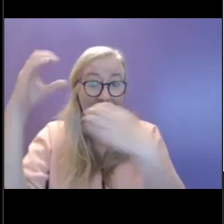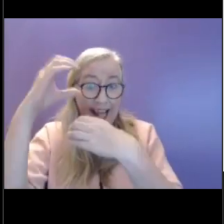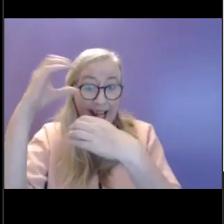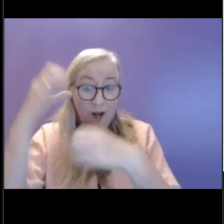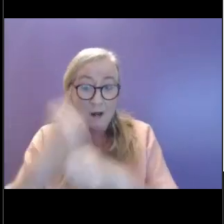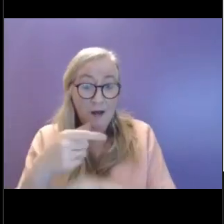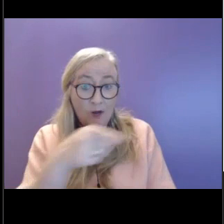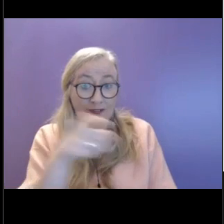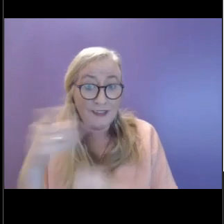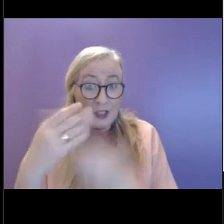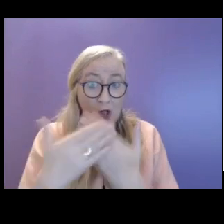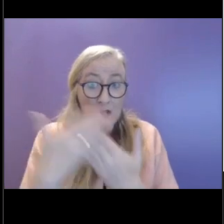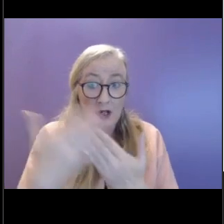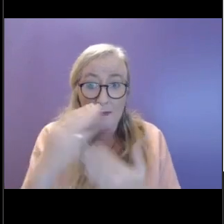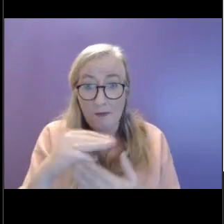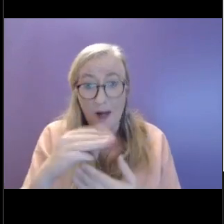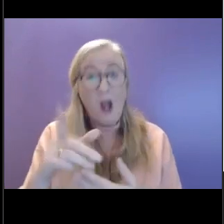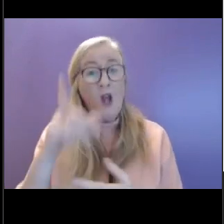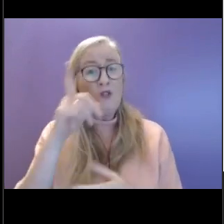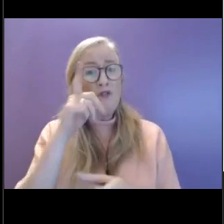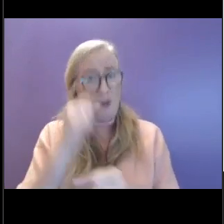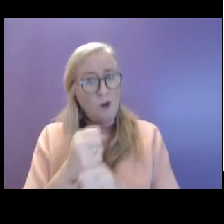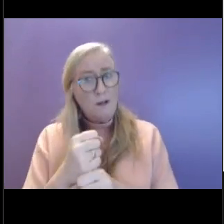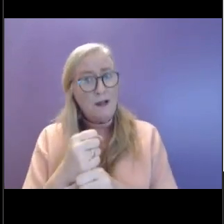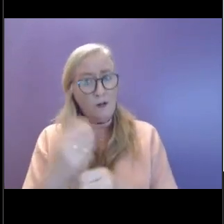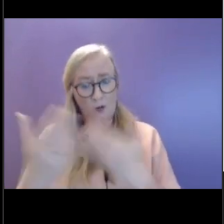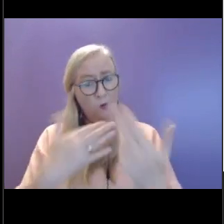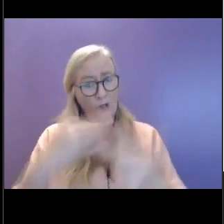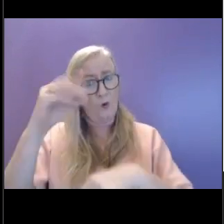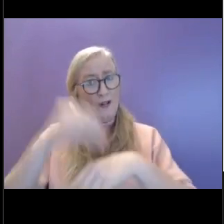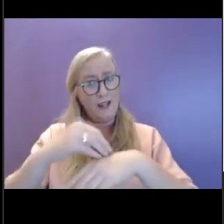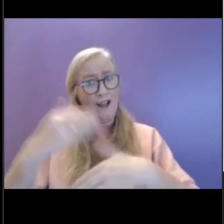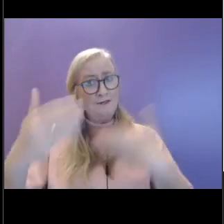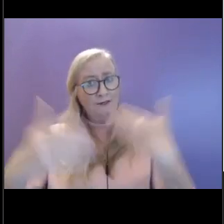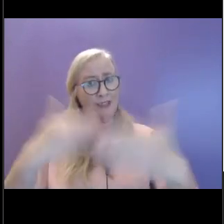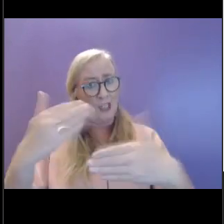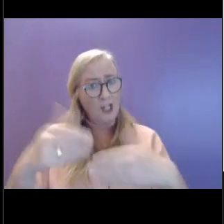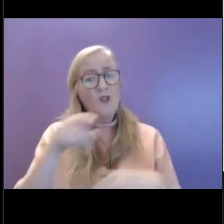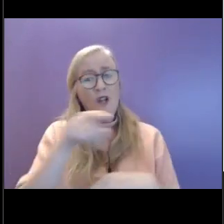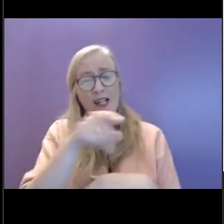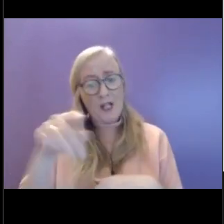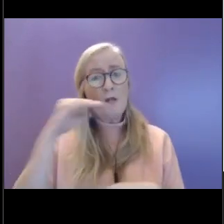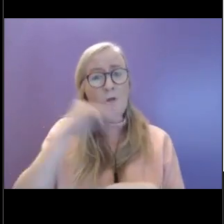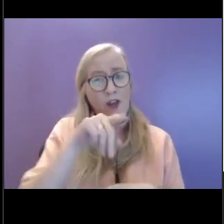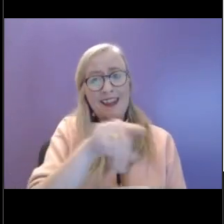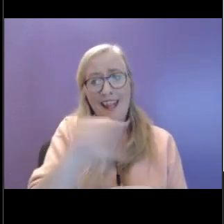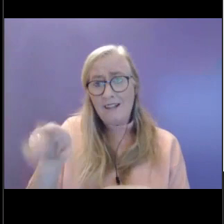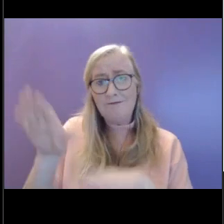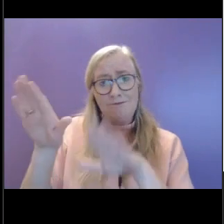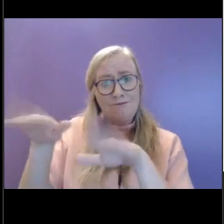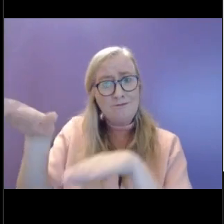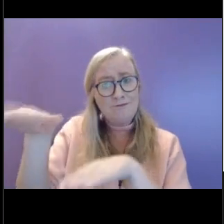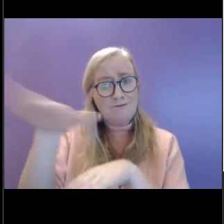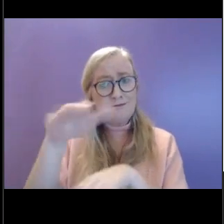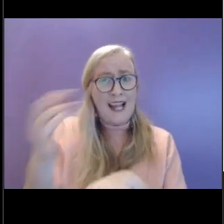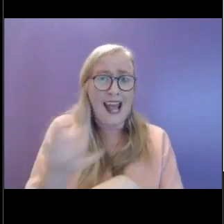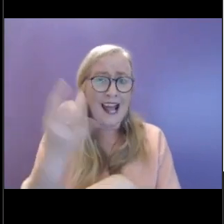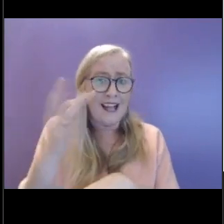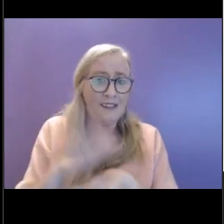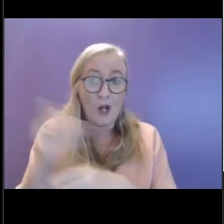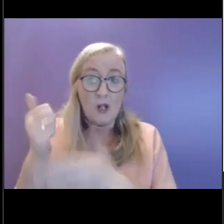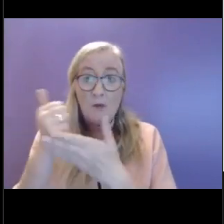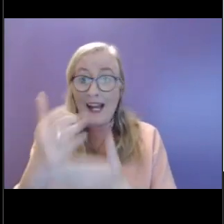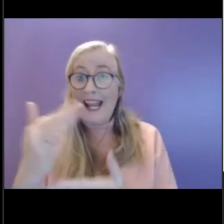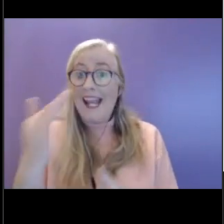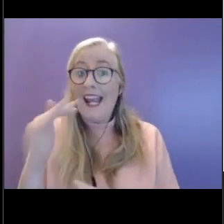and and talking about what's going on. So trying to reach out for support. Sometimes if people know you well